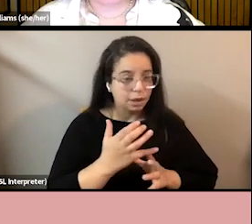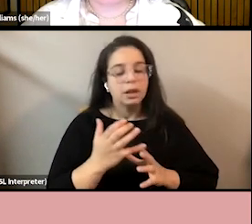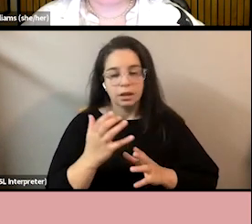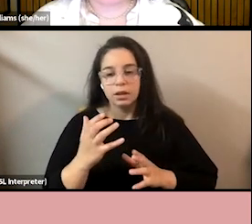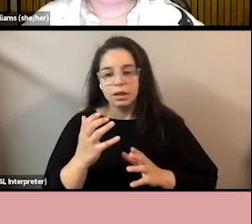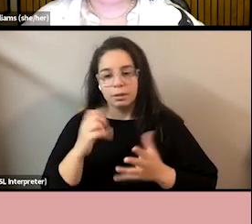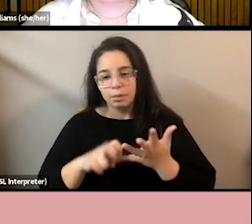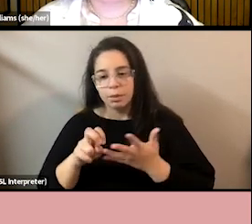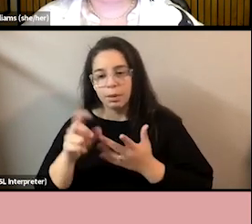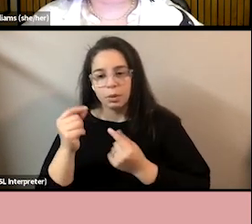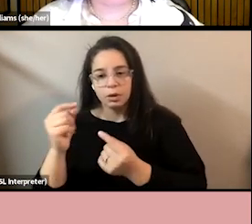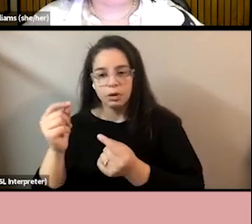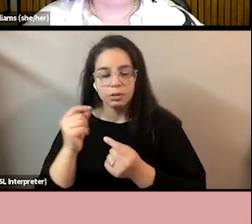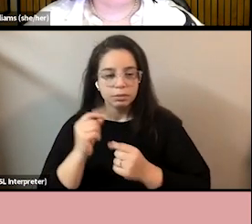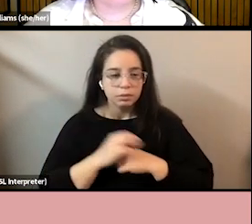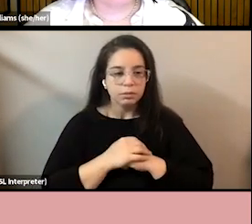respected fall short.